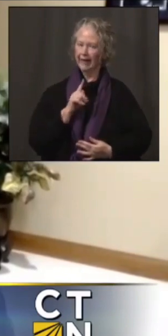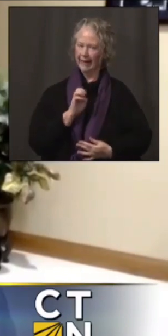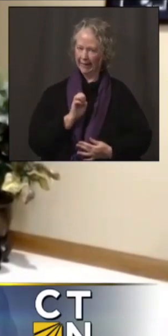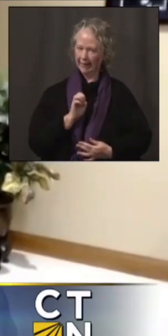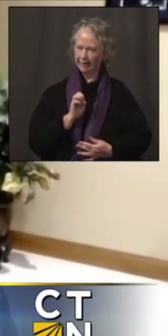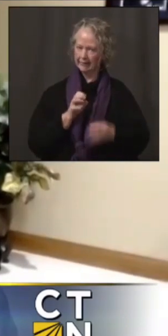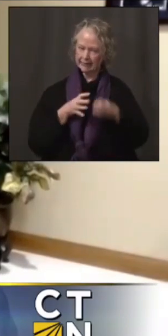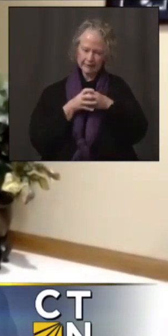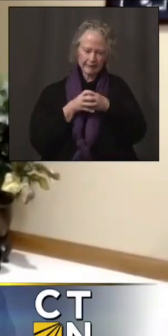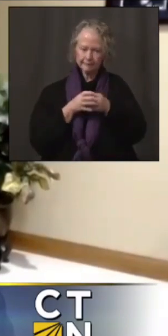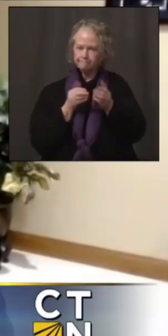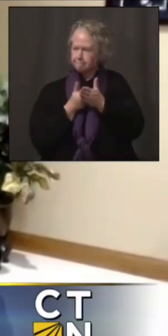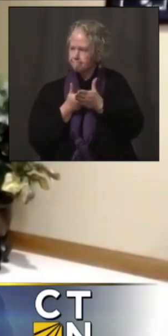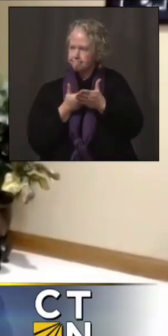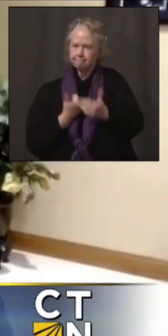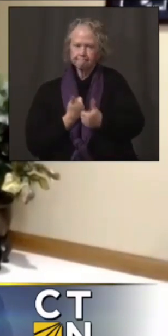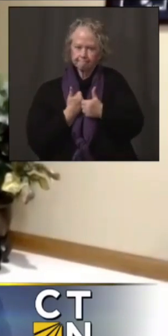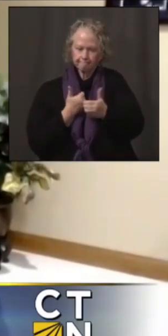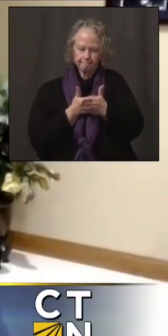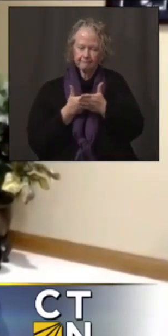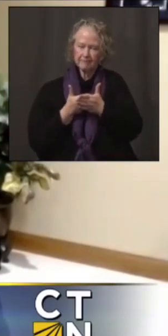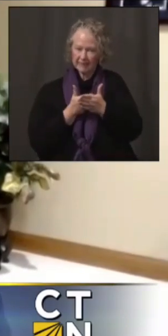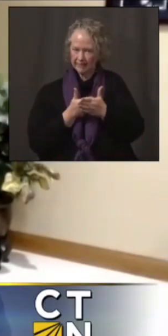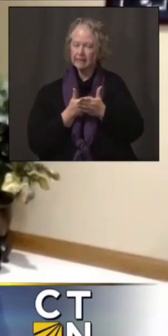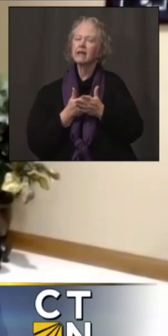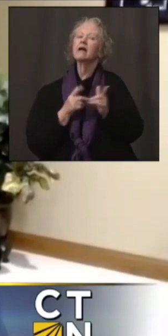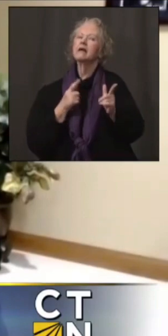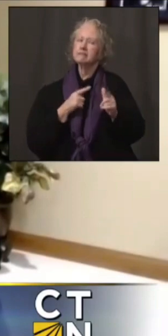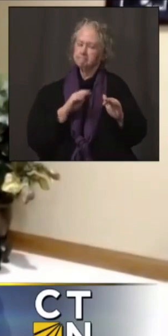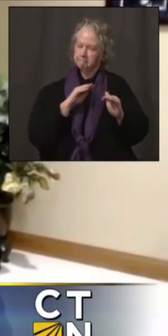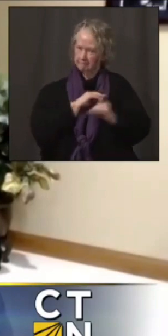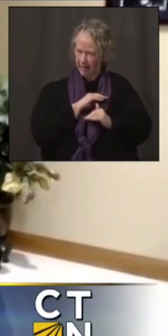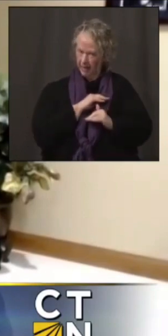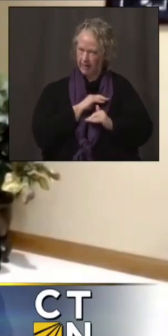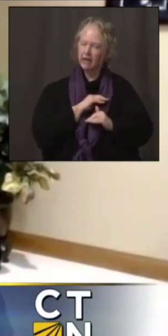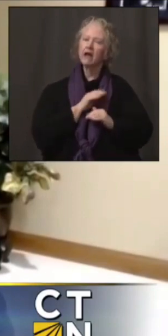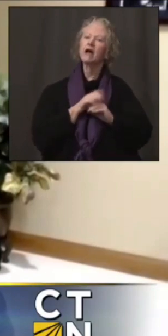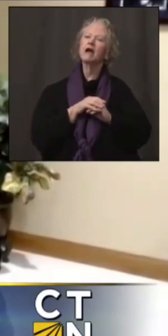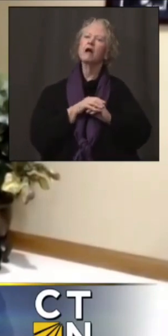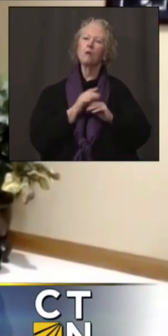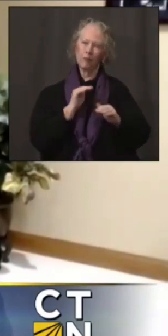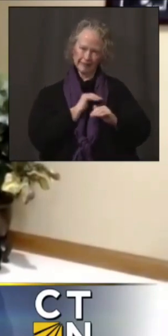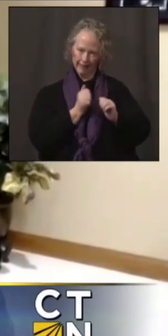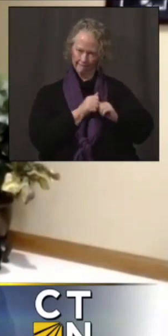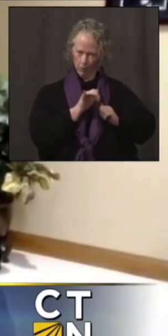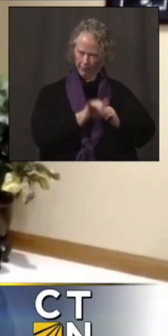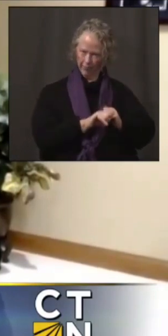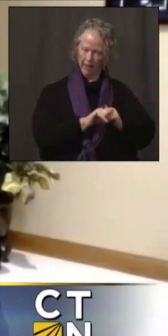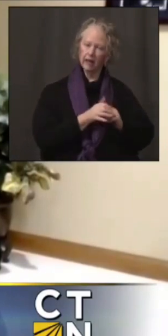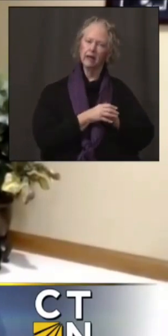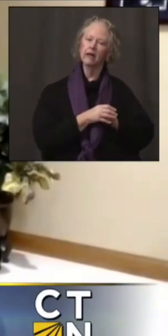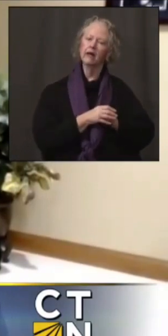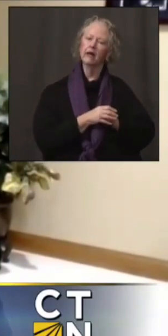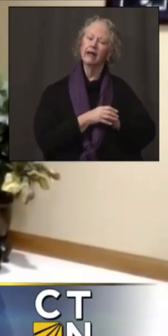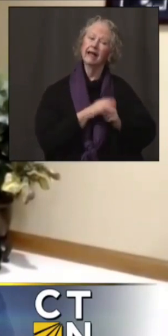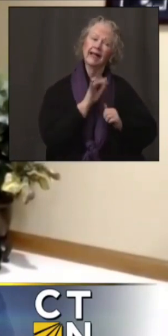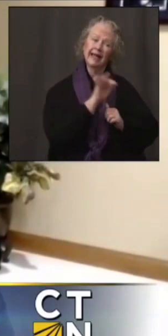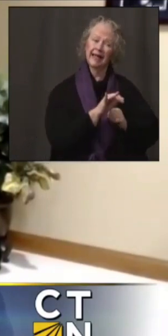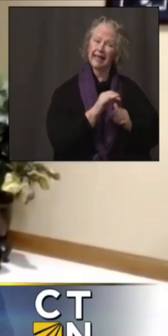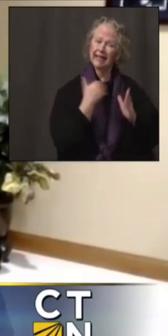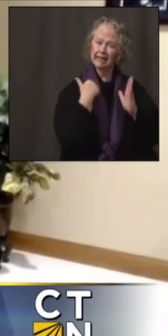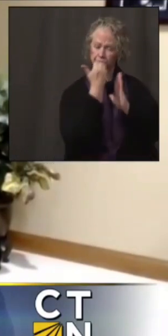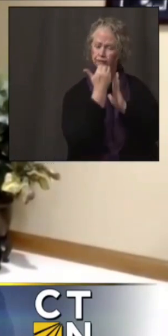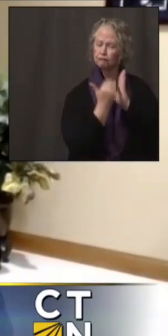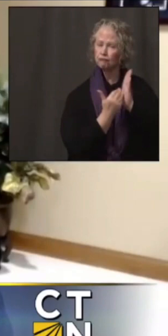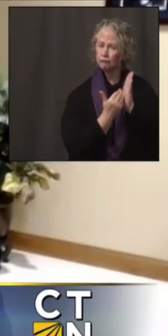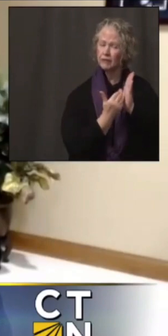we are paying attention. If you remember the, the slide that the governor went over with the prioritizations, we're satisfied there. And then this last bullet point, uh, I